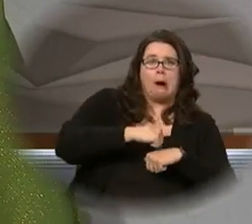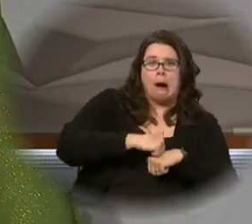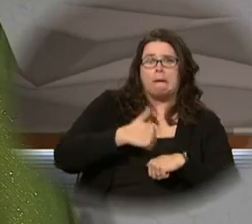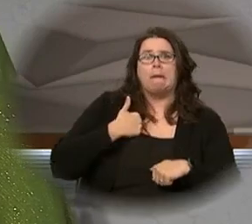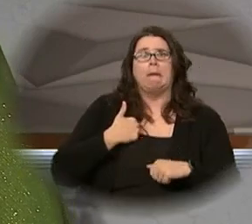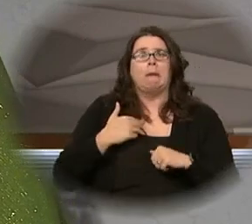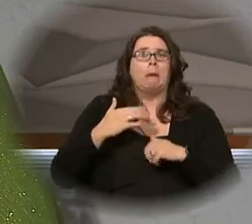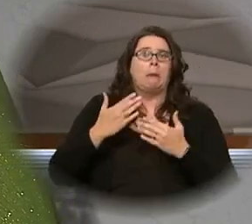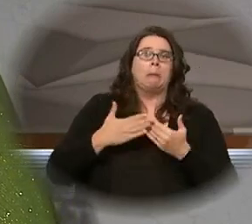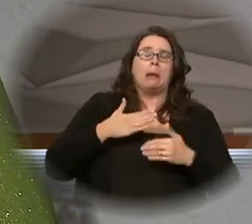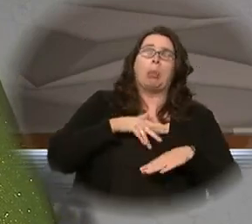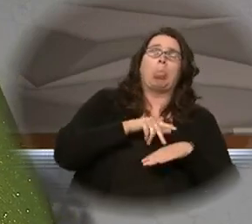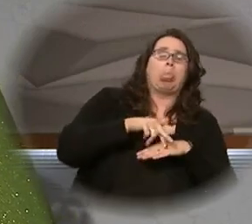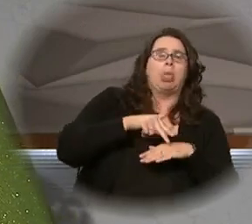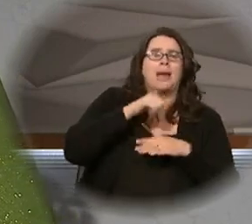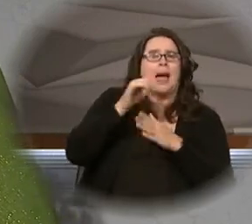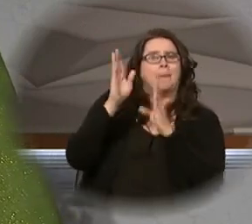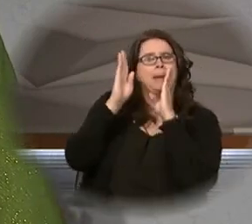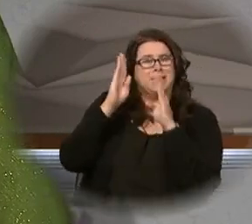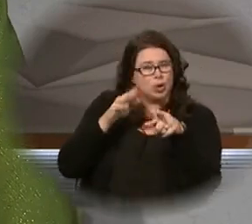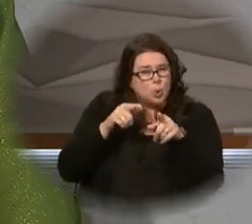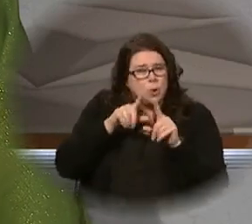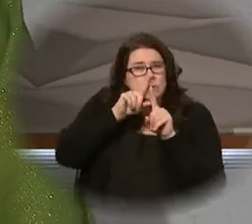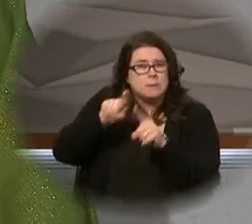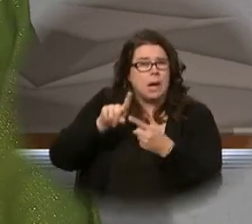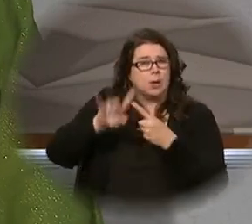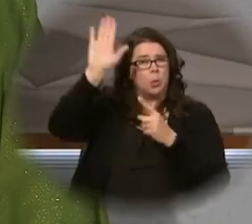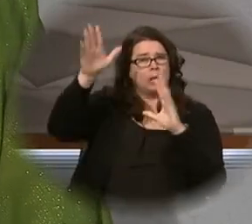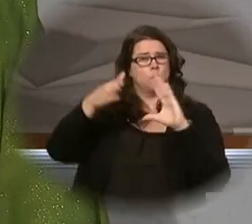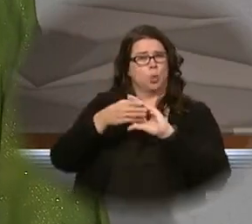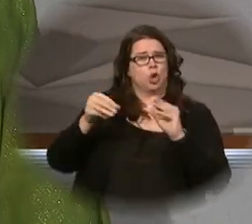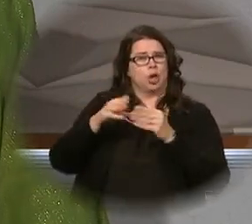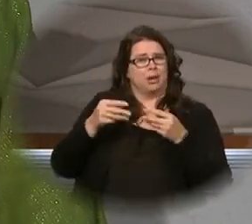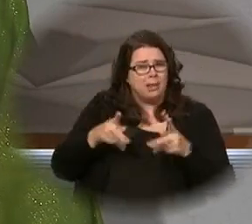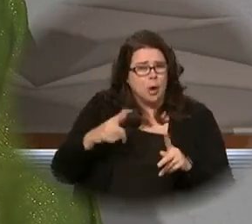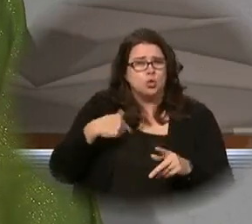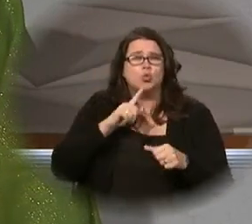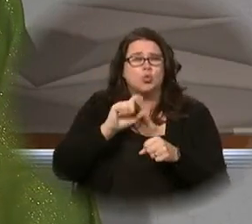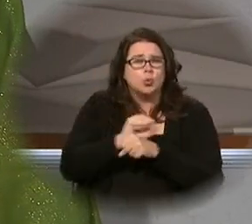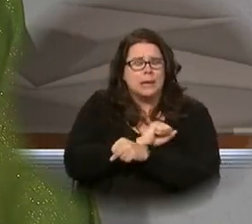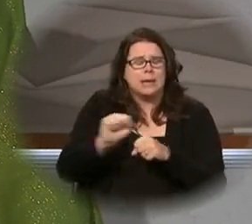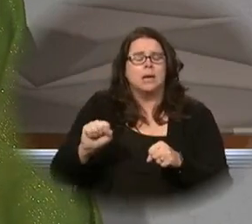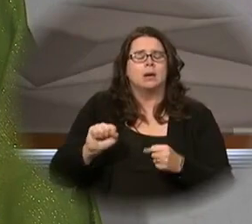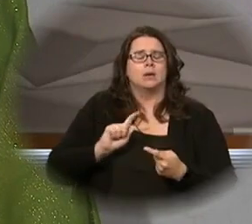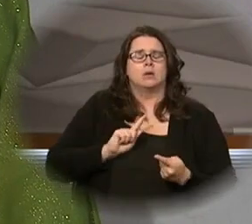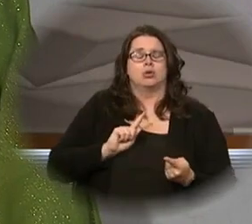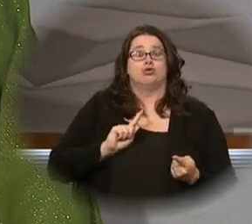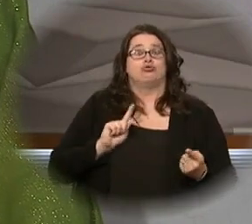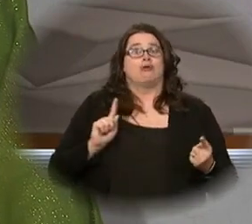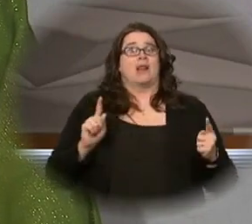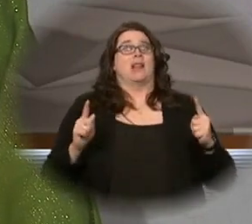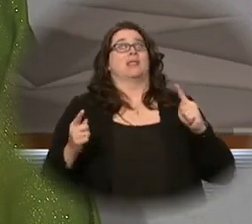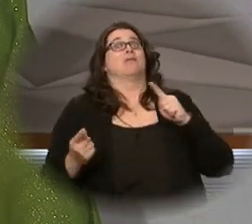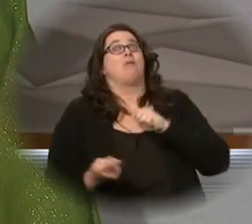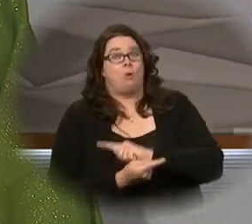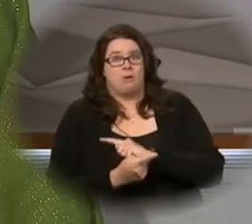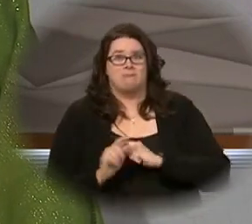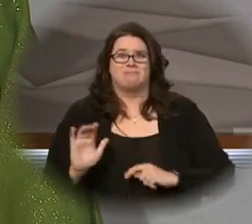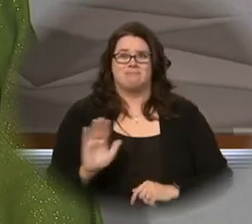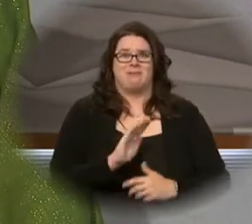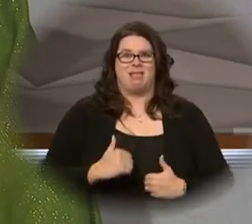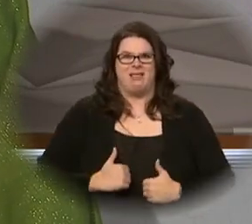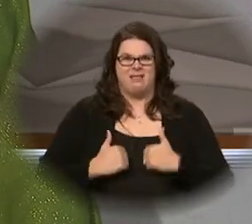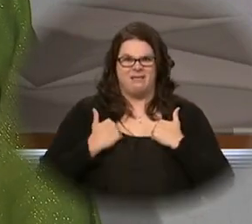and our goodness? How are we responding to that word that allows us to really transform our own lives, to